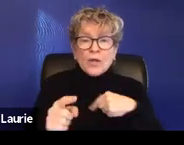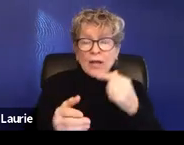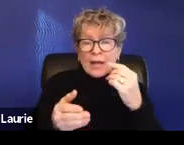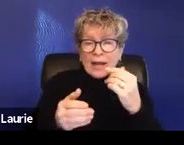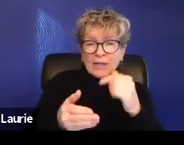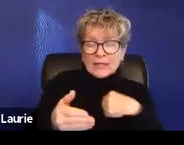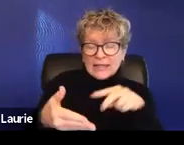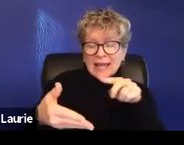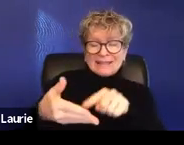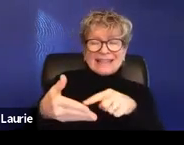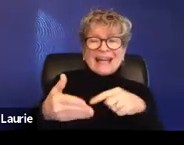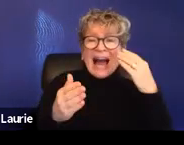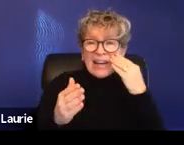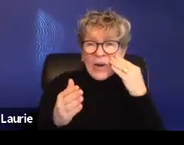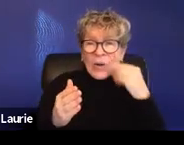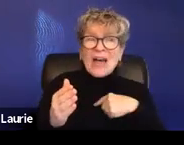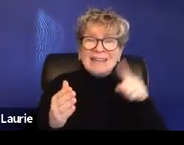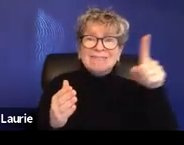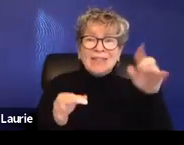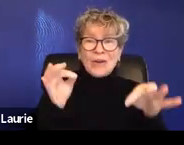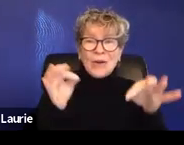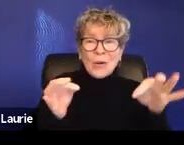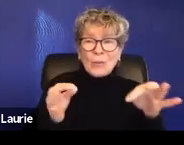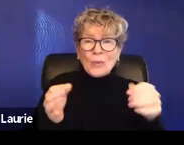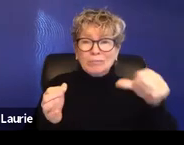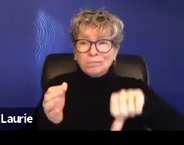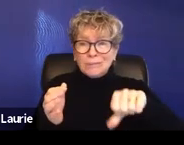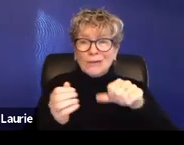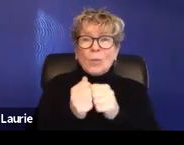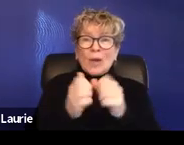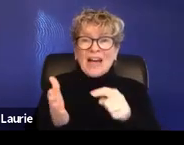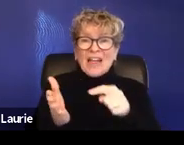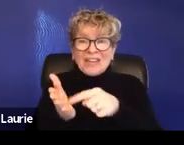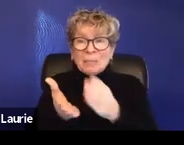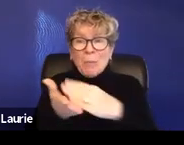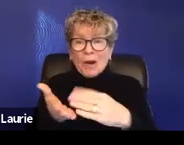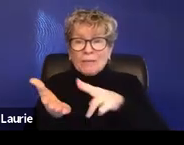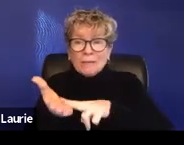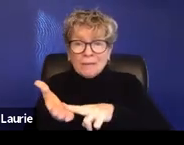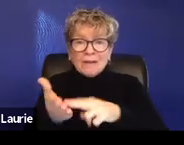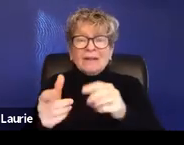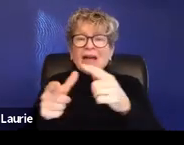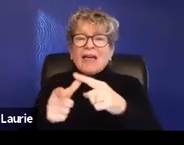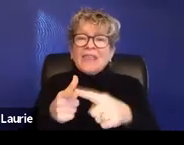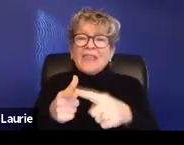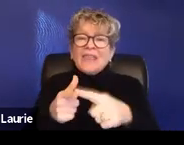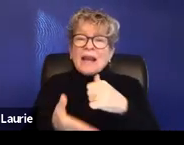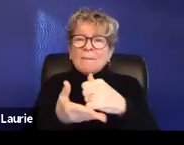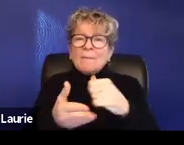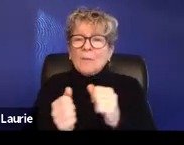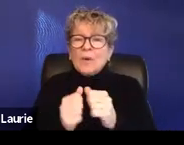to reject this document unless this part is signed and then helping them put the narrative together, put the declaration together.